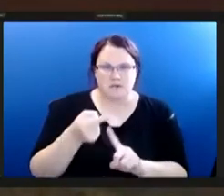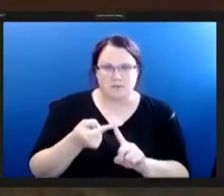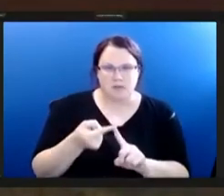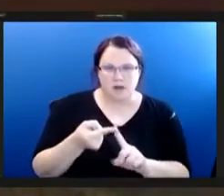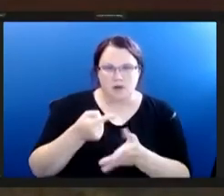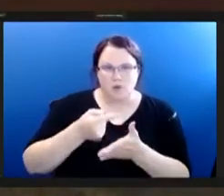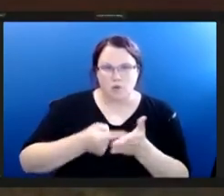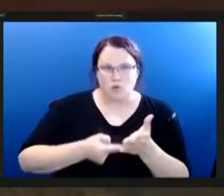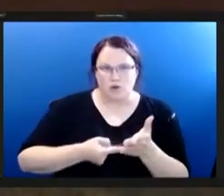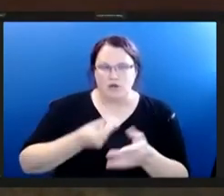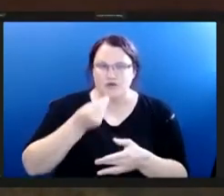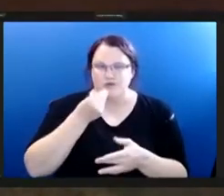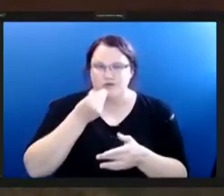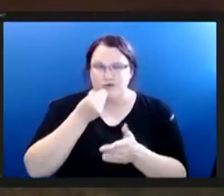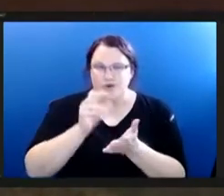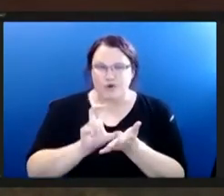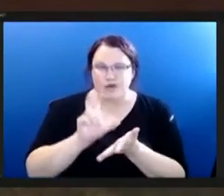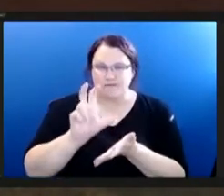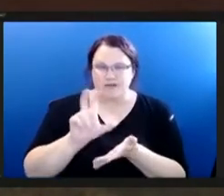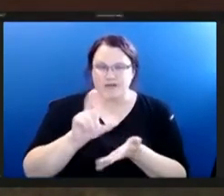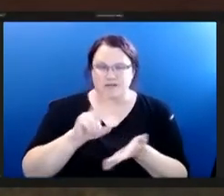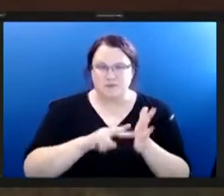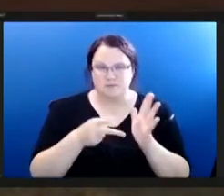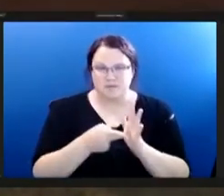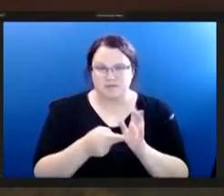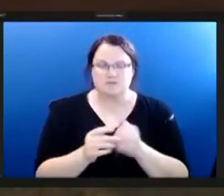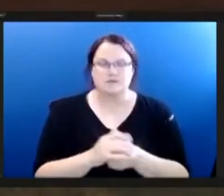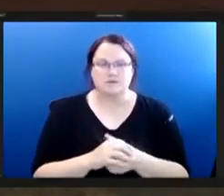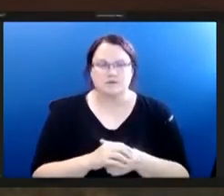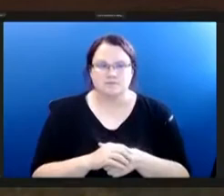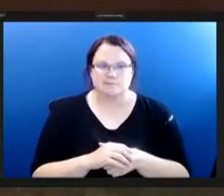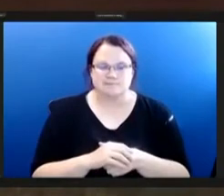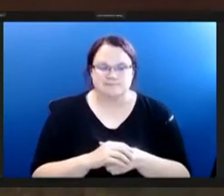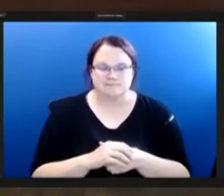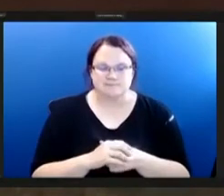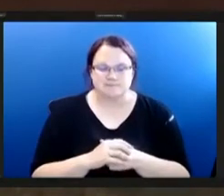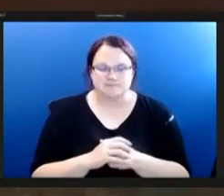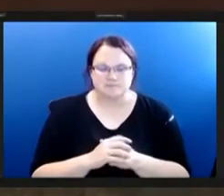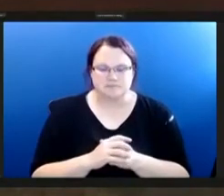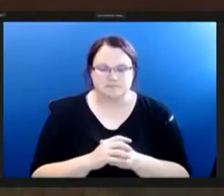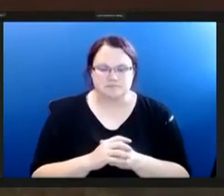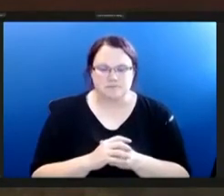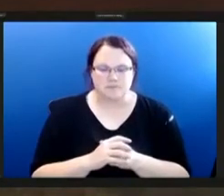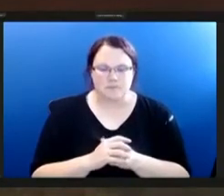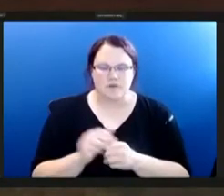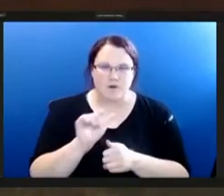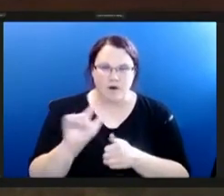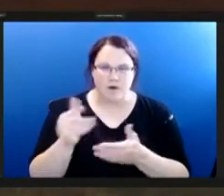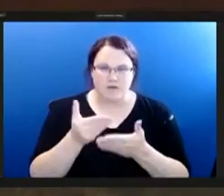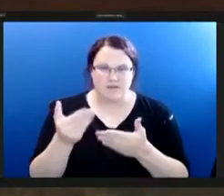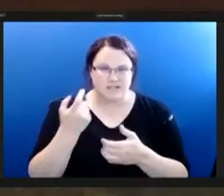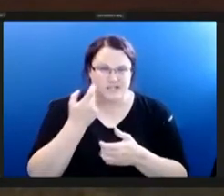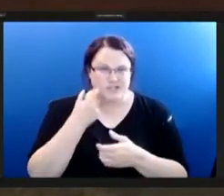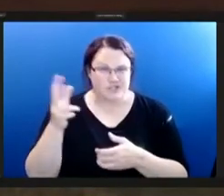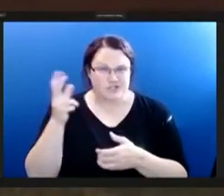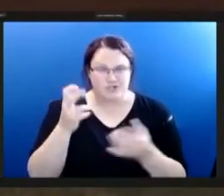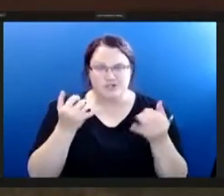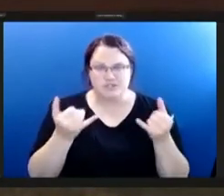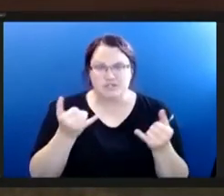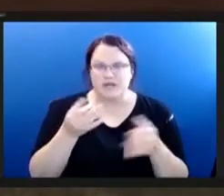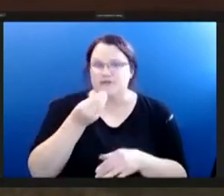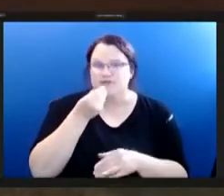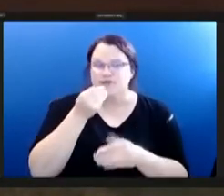food investment means um and so these are all things that i heard just today that food investment is